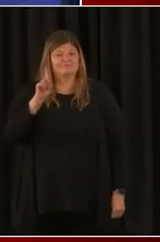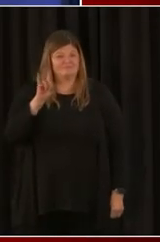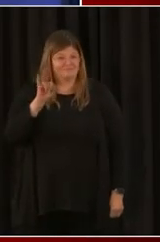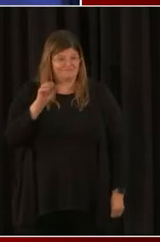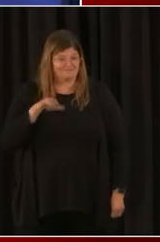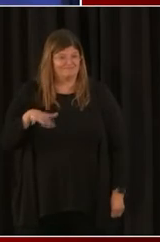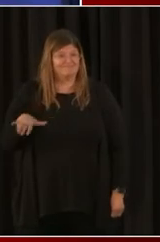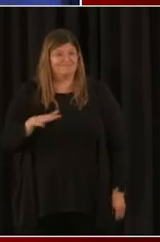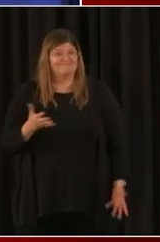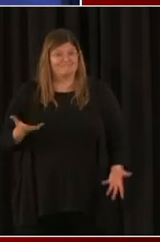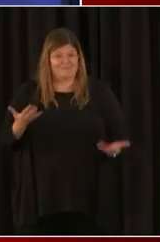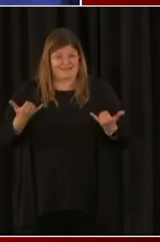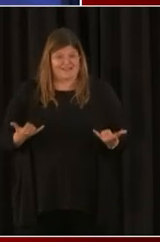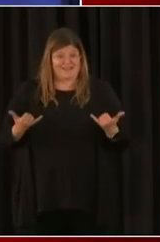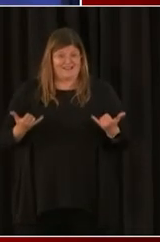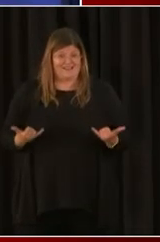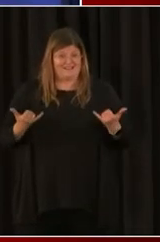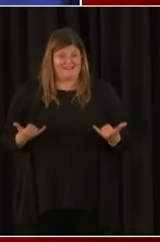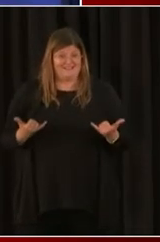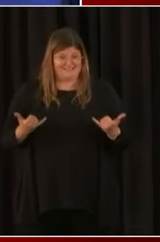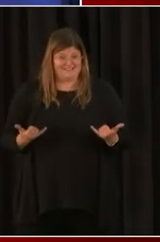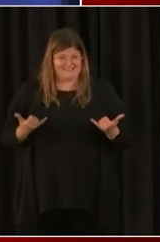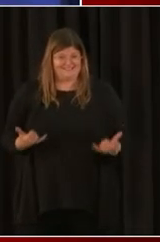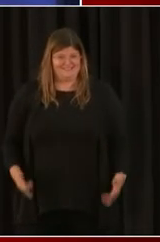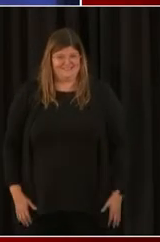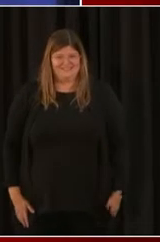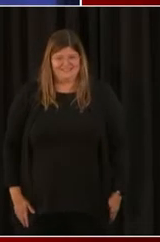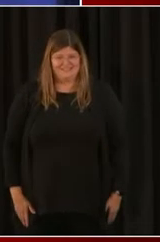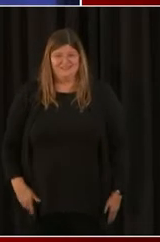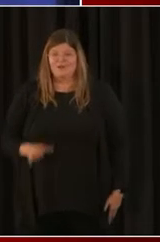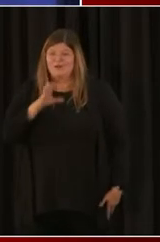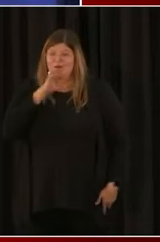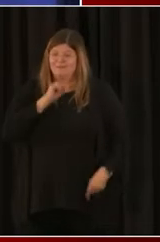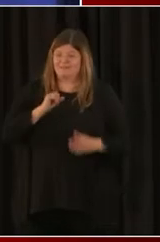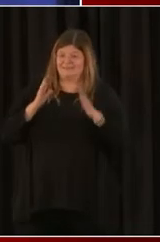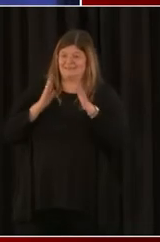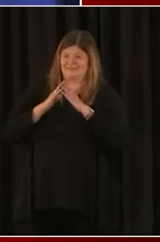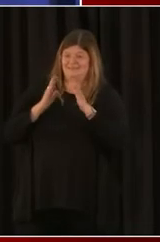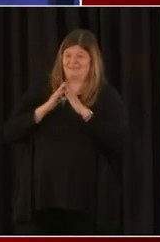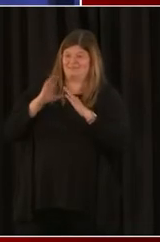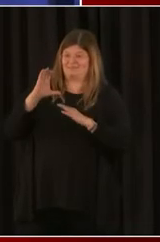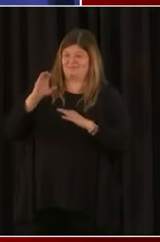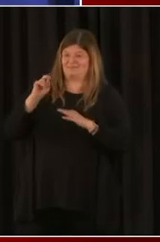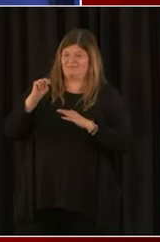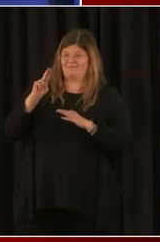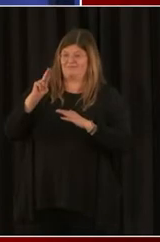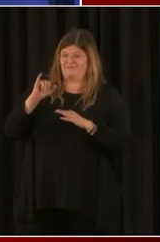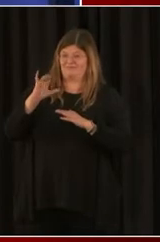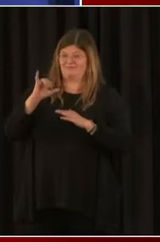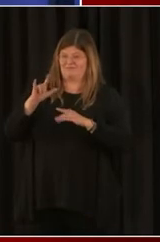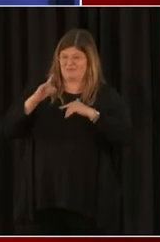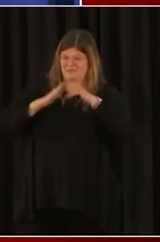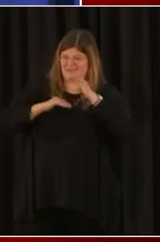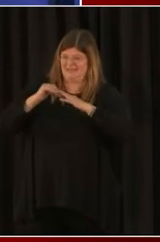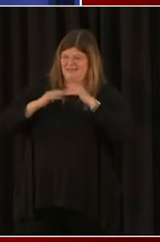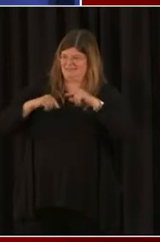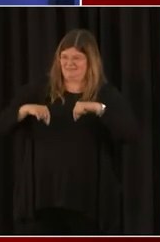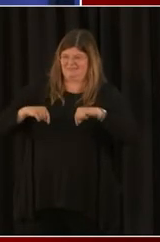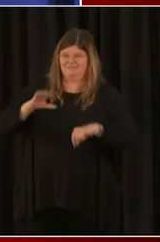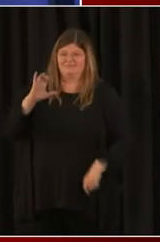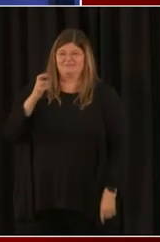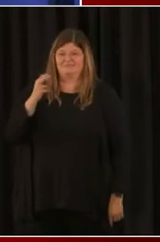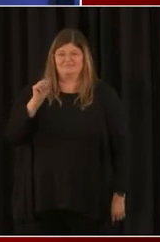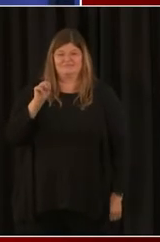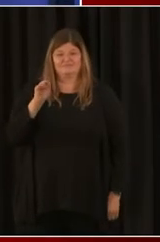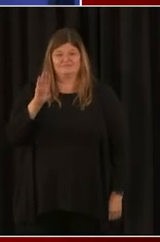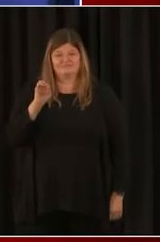studio here today, the old city council chambers, Anthony Hales, who is the president and CEO of